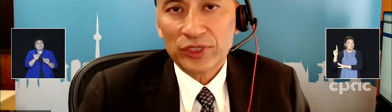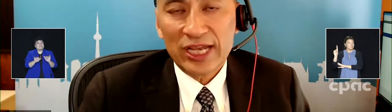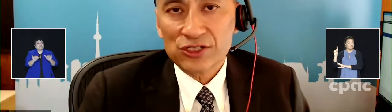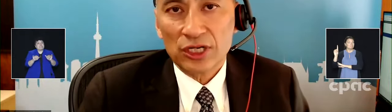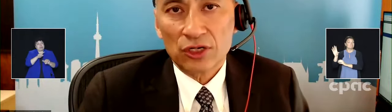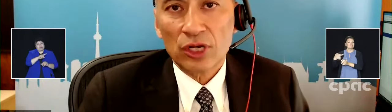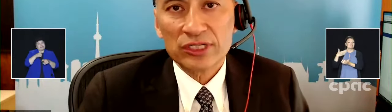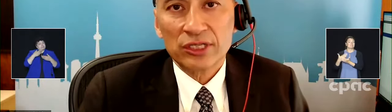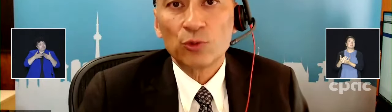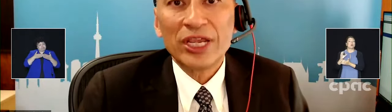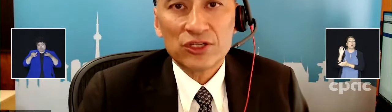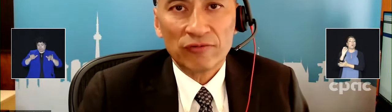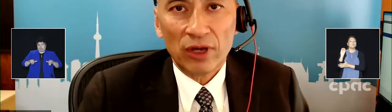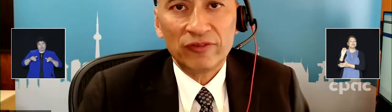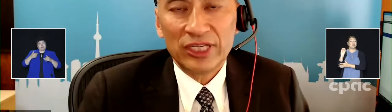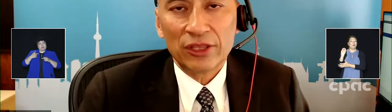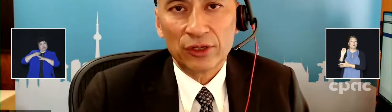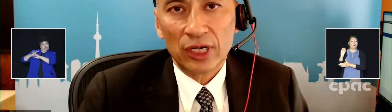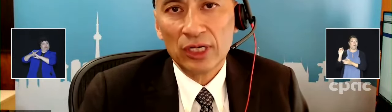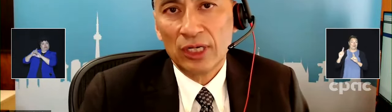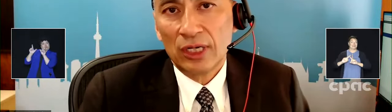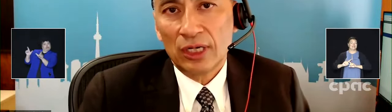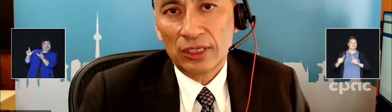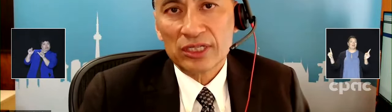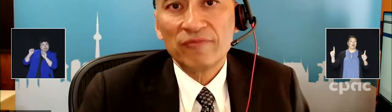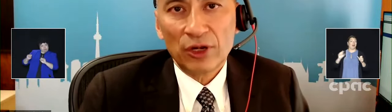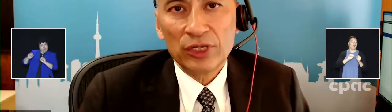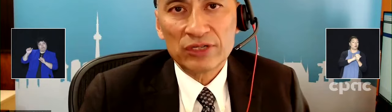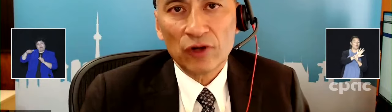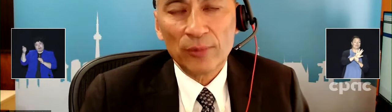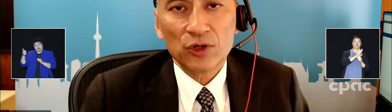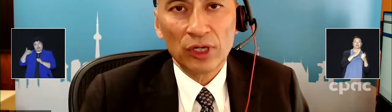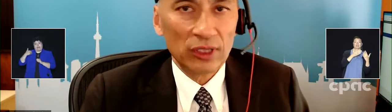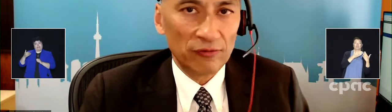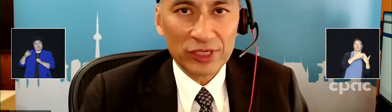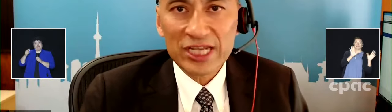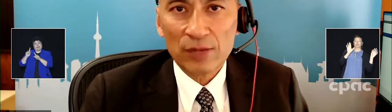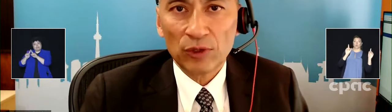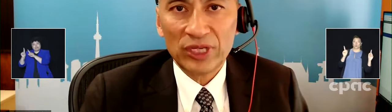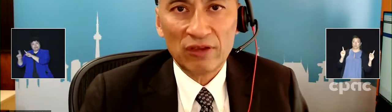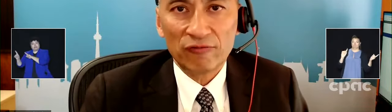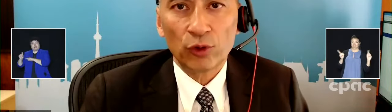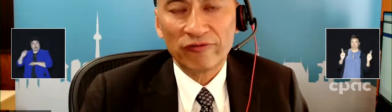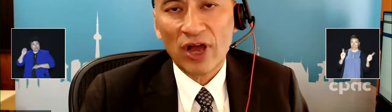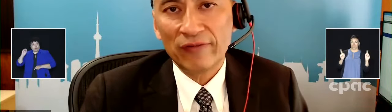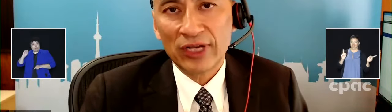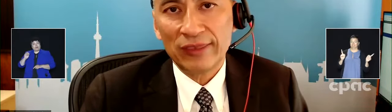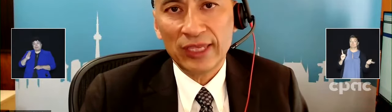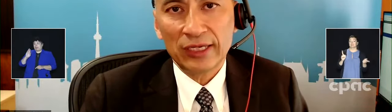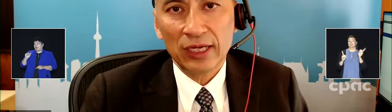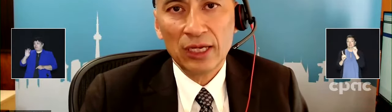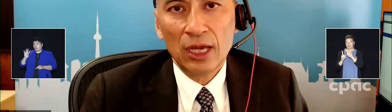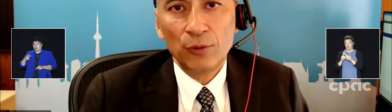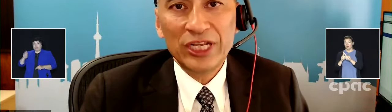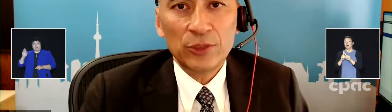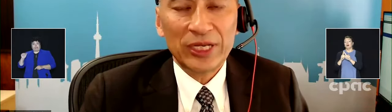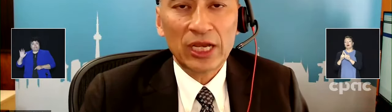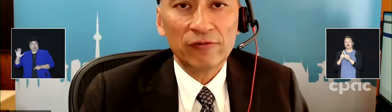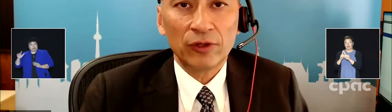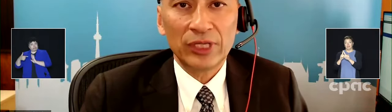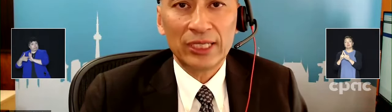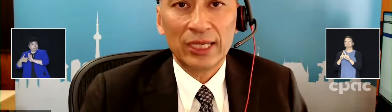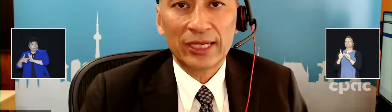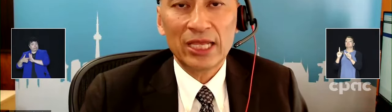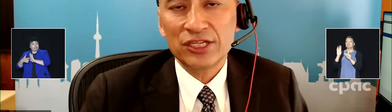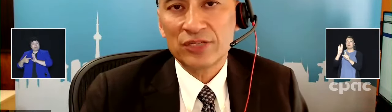cross-protection across the range of the other sub-variants for Omicron, for example, BA4, 5, and I think we need to be careful.